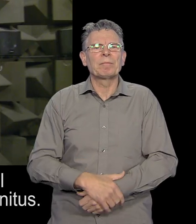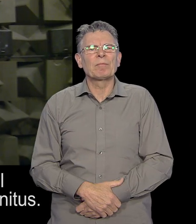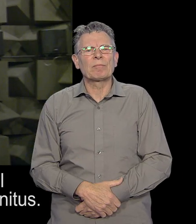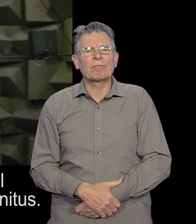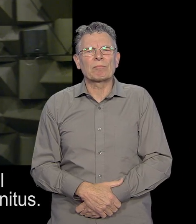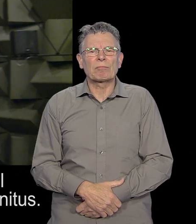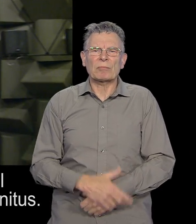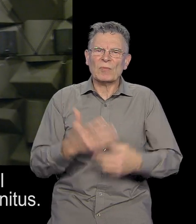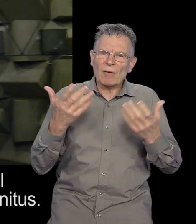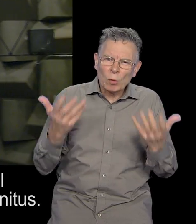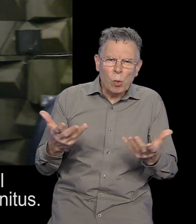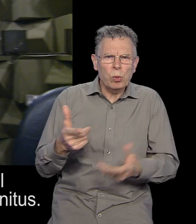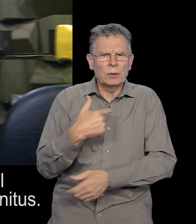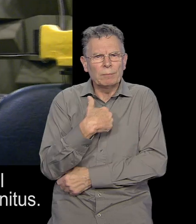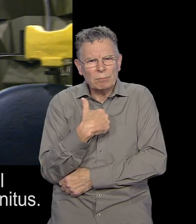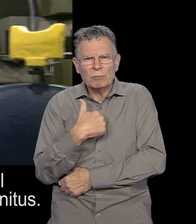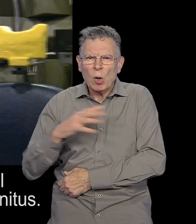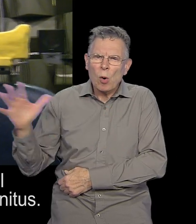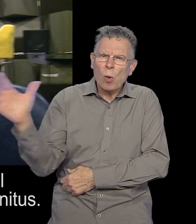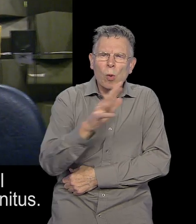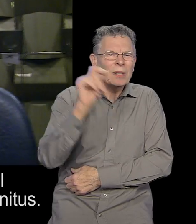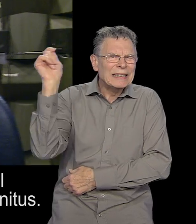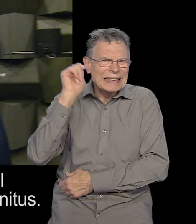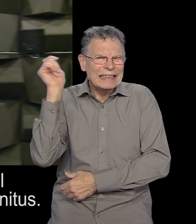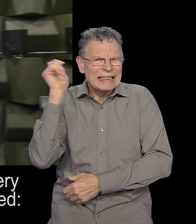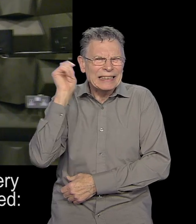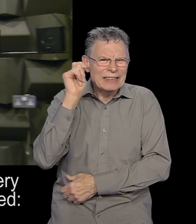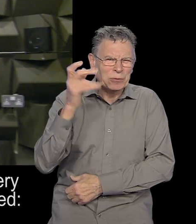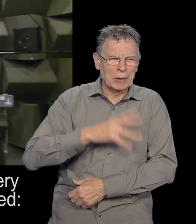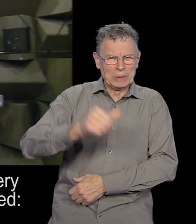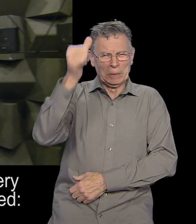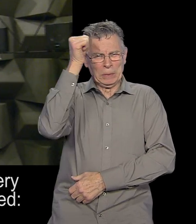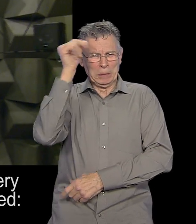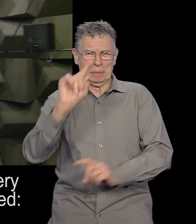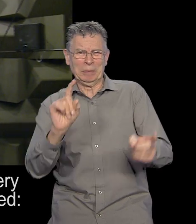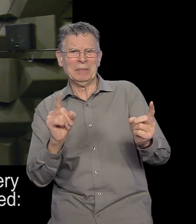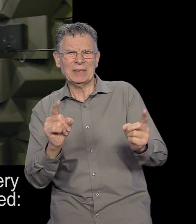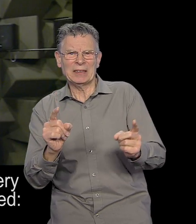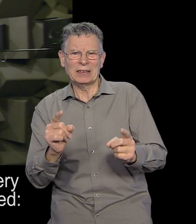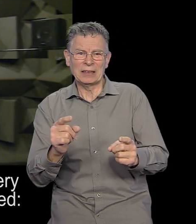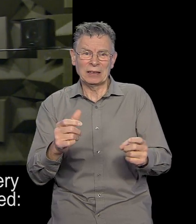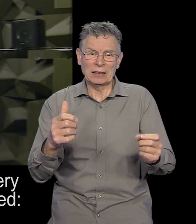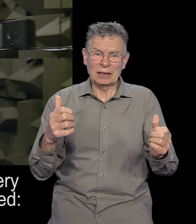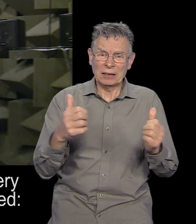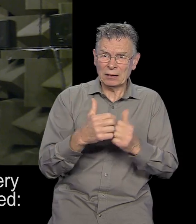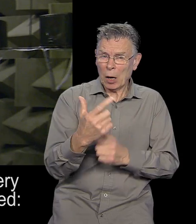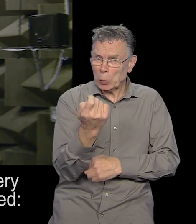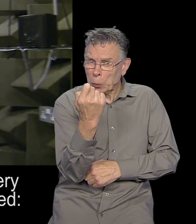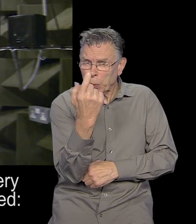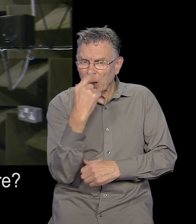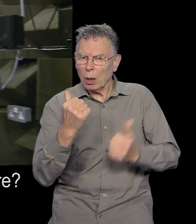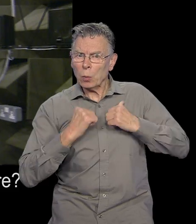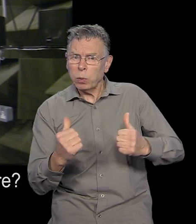and start producing the tinnitus. But of course, the question every tinnitus sufferer wants answered,